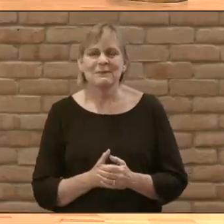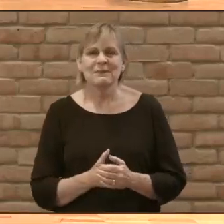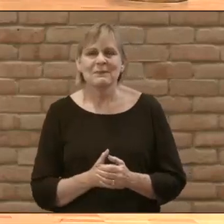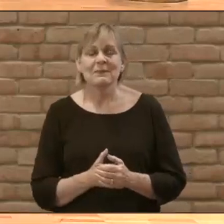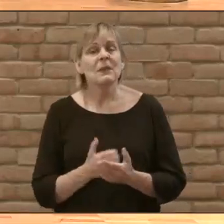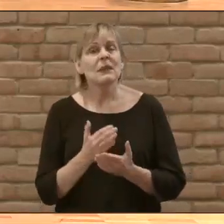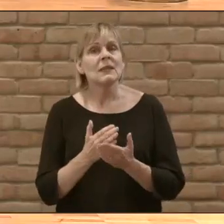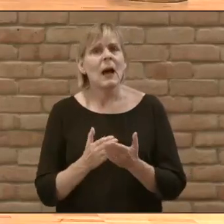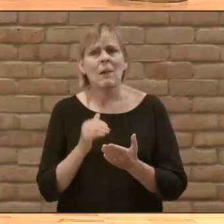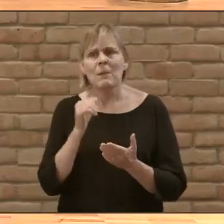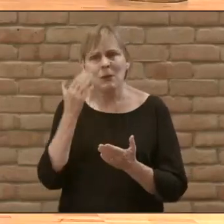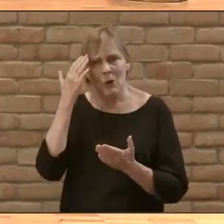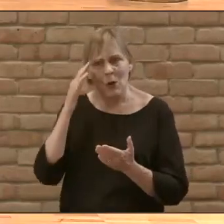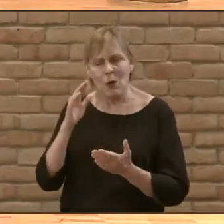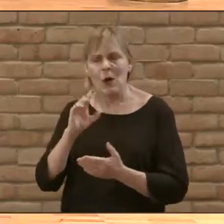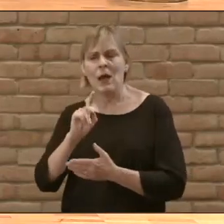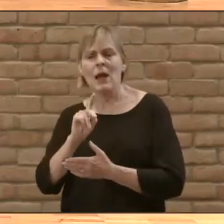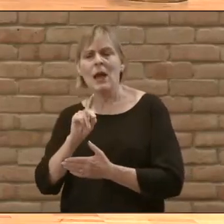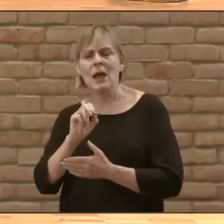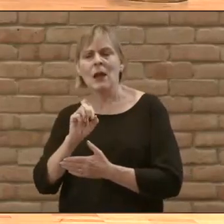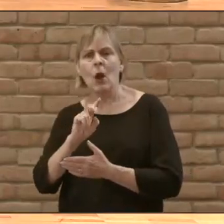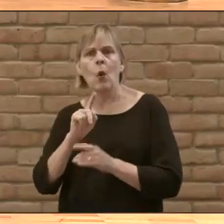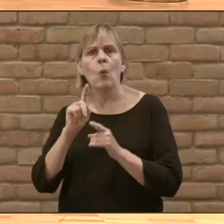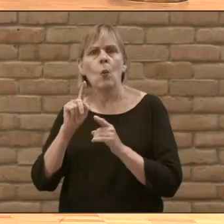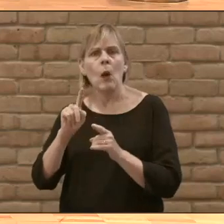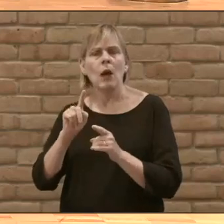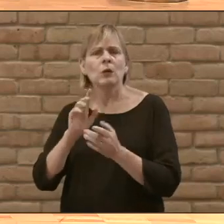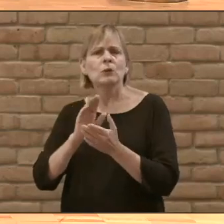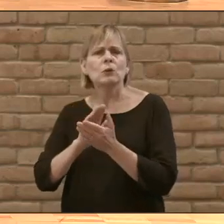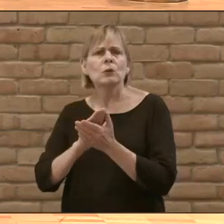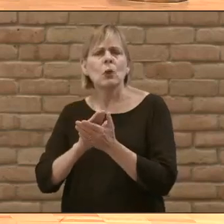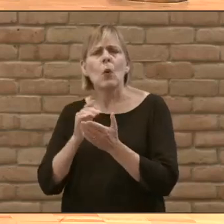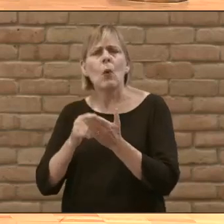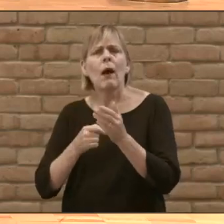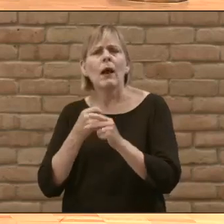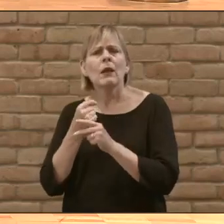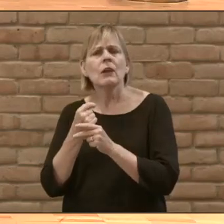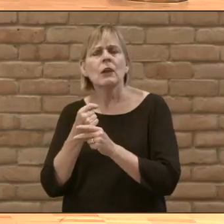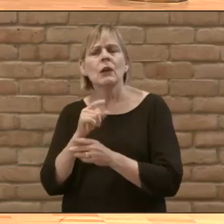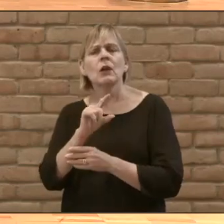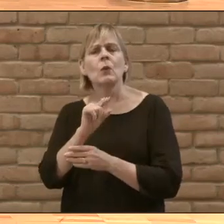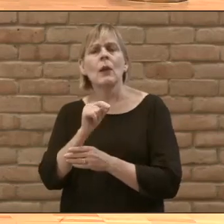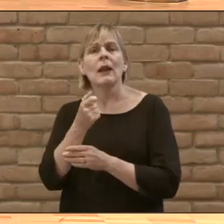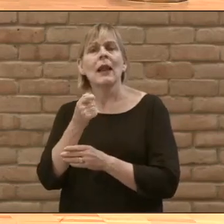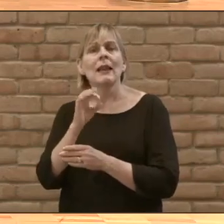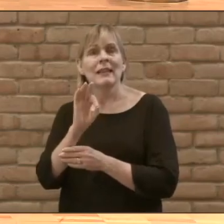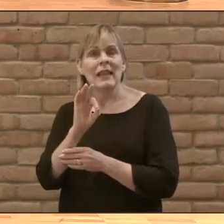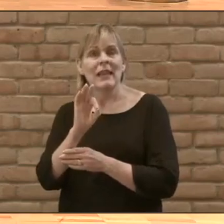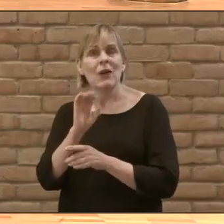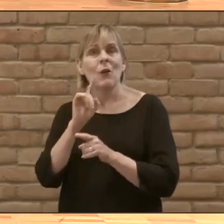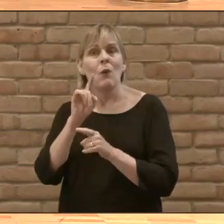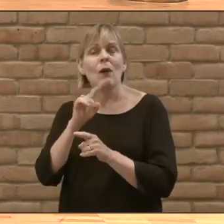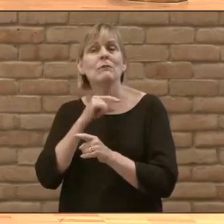today. And some of you might not know that Carl actually went to seminary. What year did you graduate? 2019. 2019.